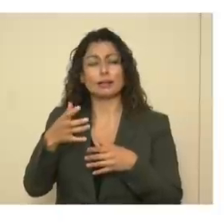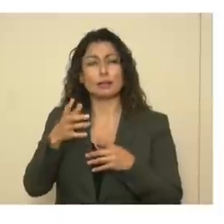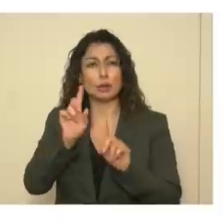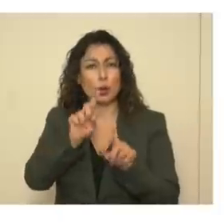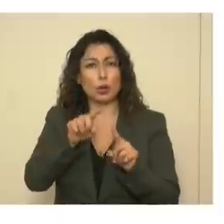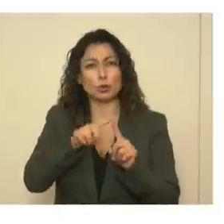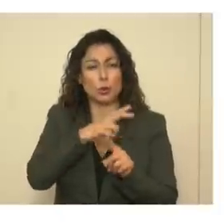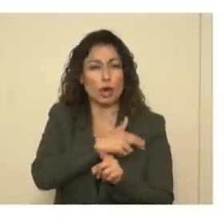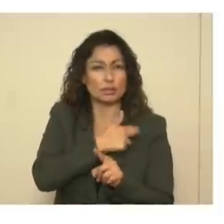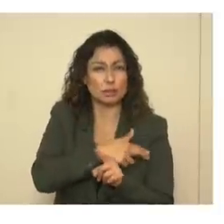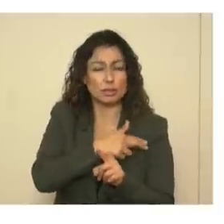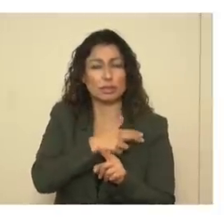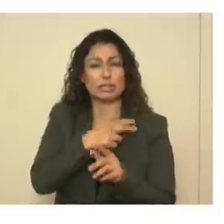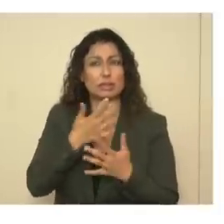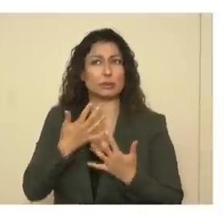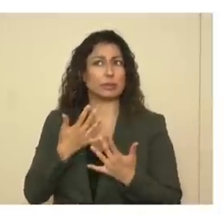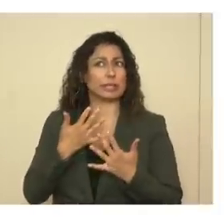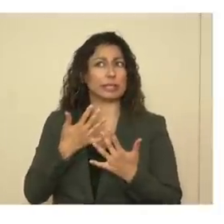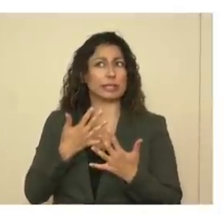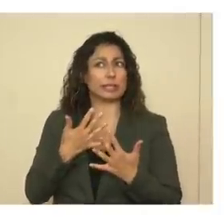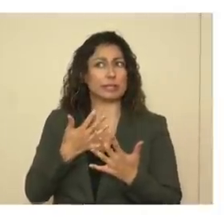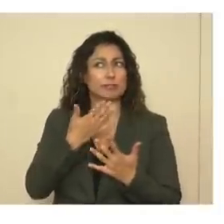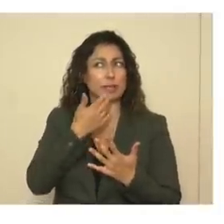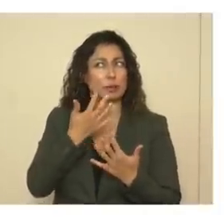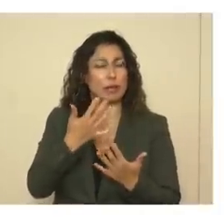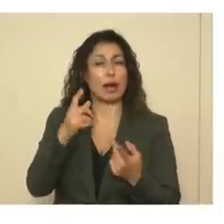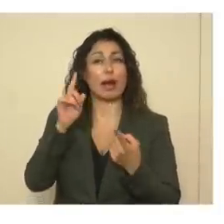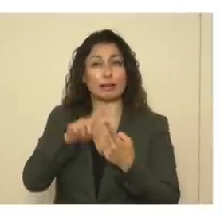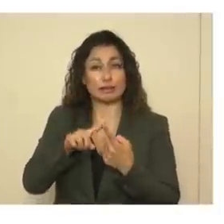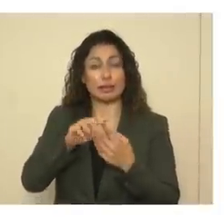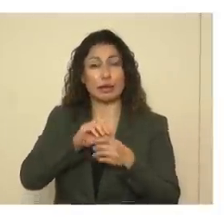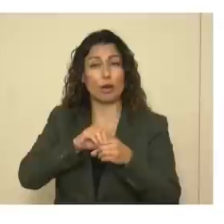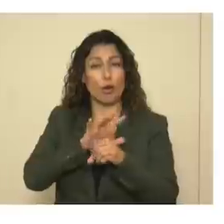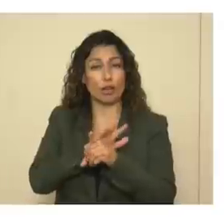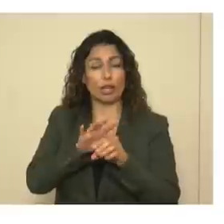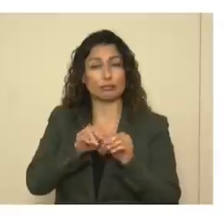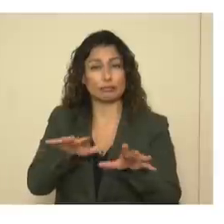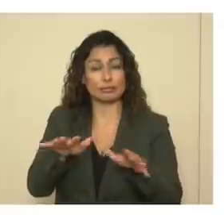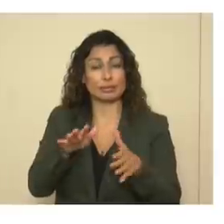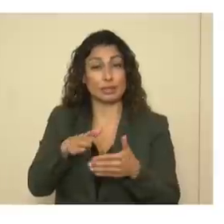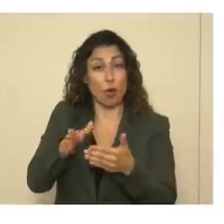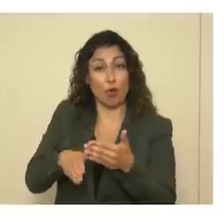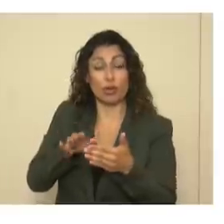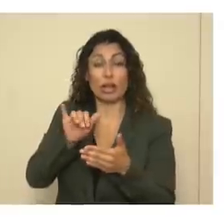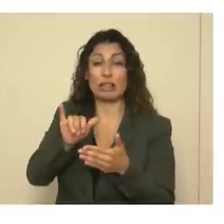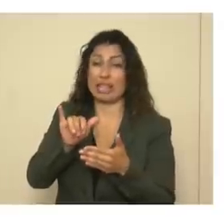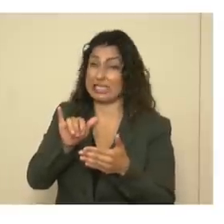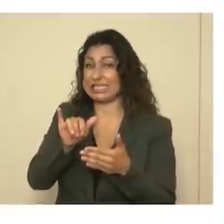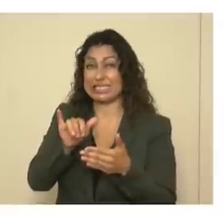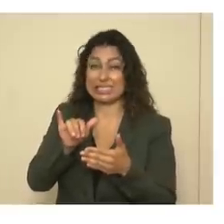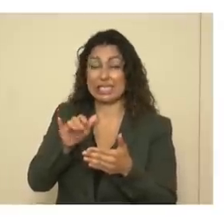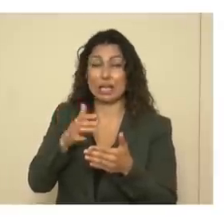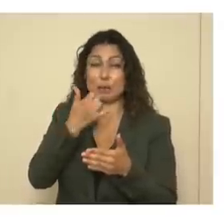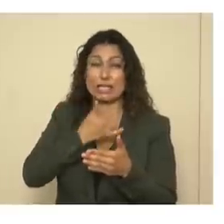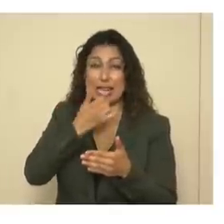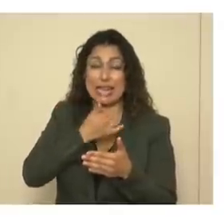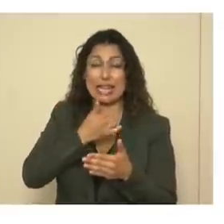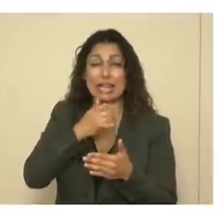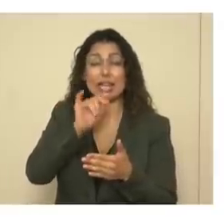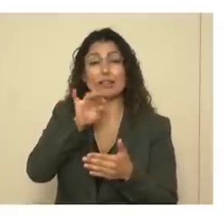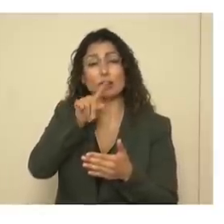hospital setting until the pandemic is over. That would be a very, very grave mistake. If you look at the